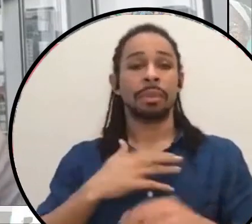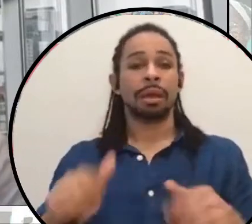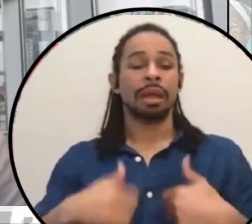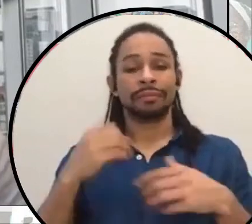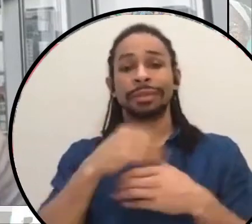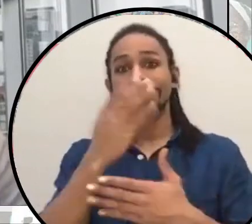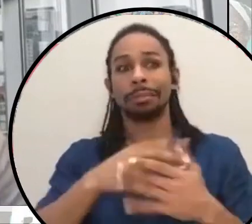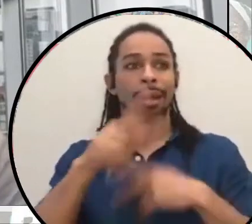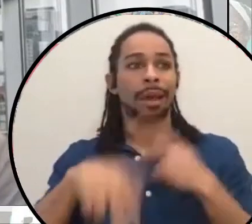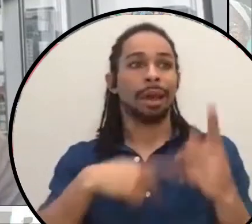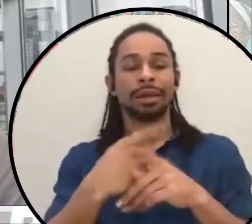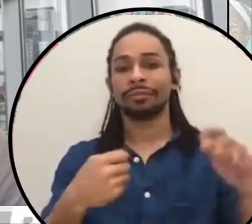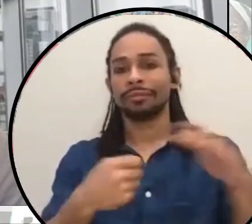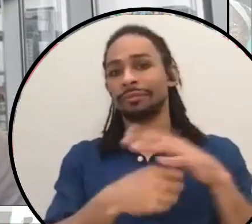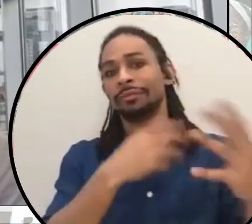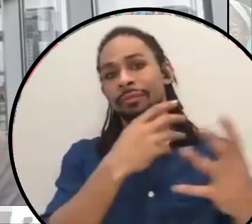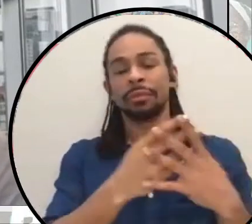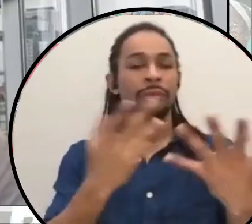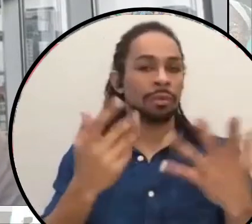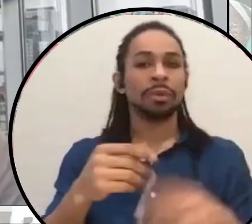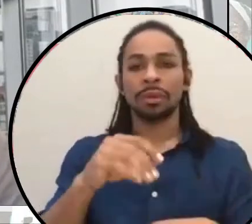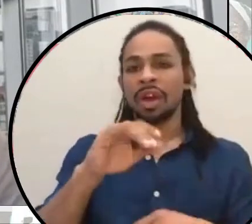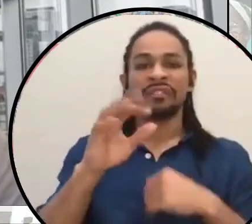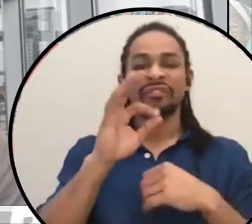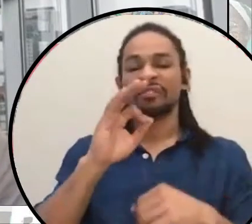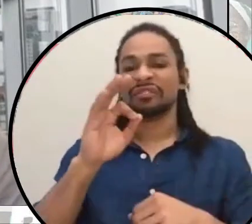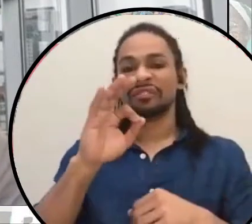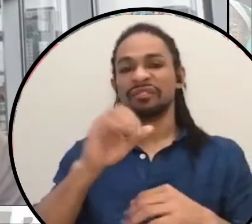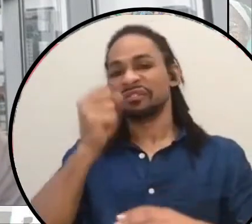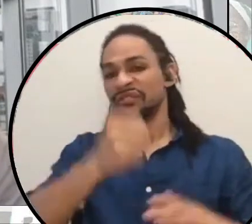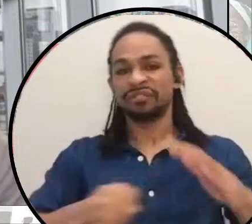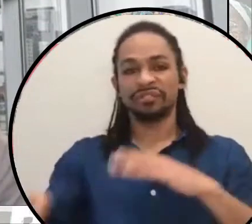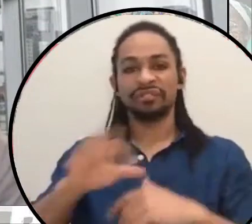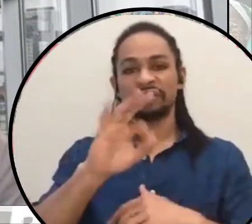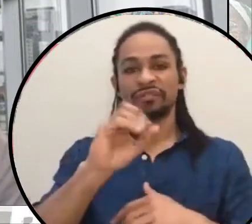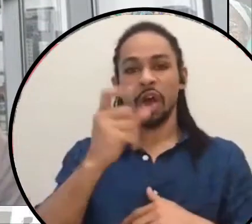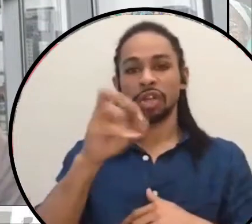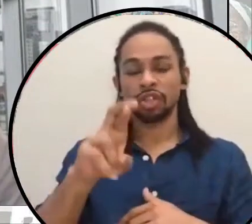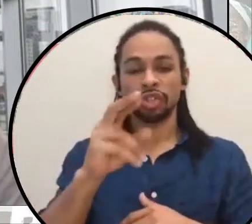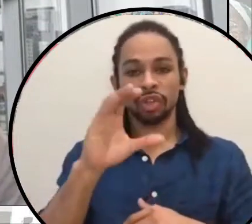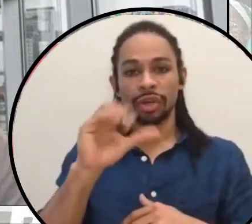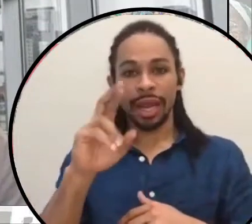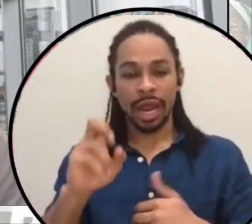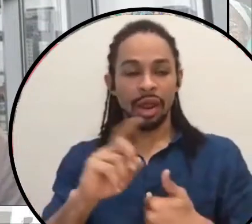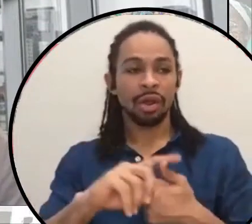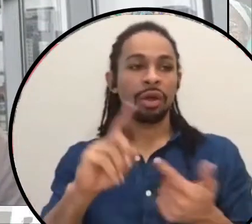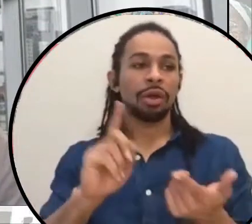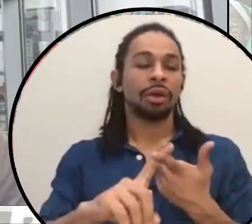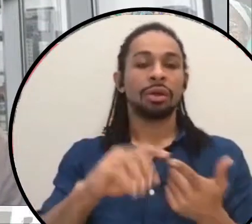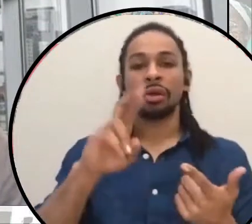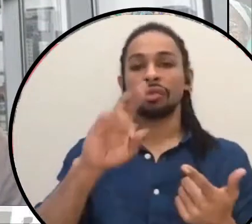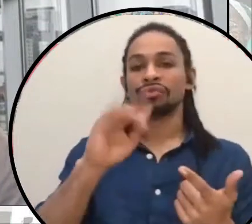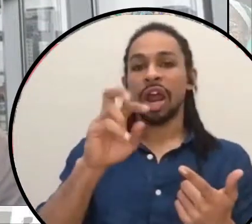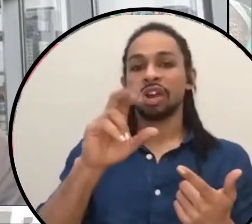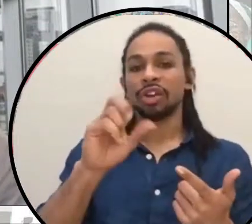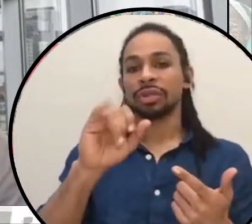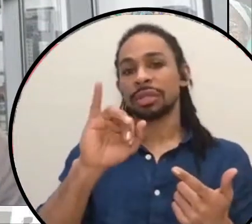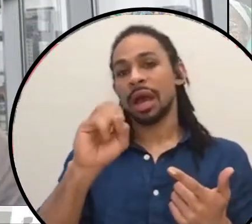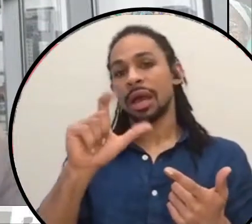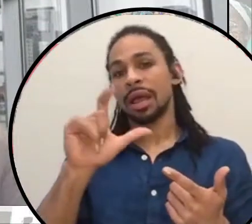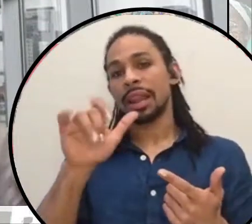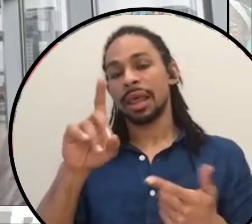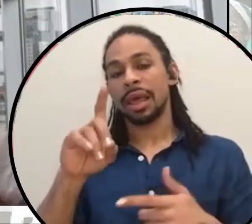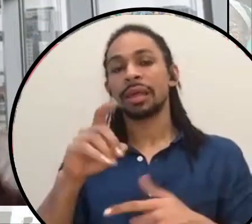other. So from foster care to juvie to Rikers Island to state prison, ultimately state prison. Uh, so I have a sort of different